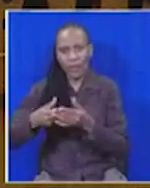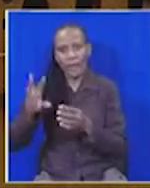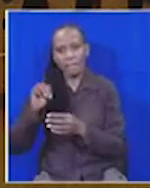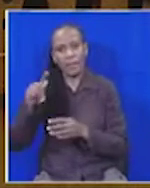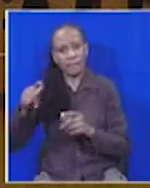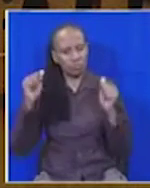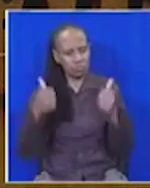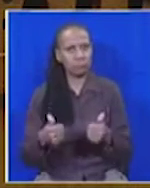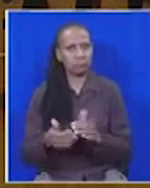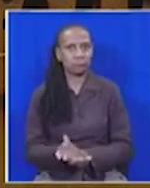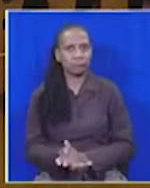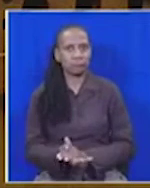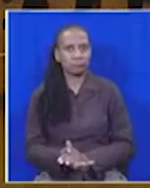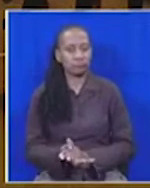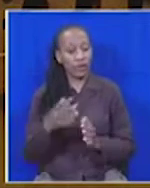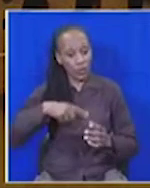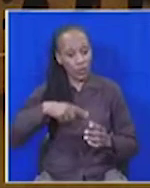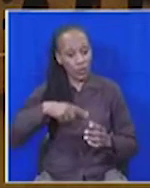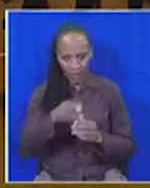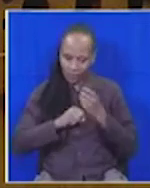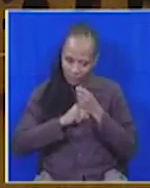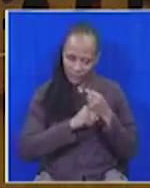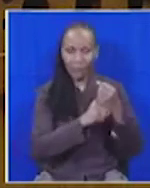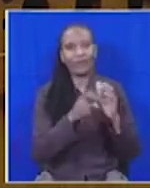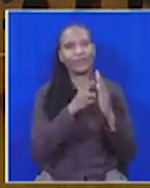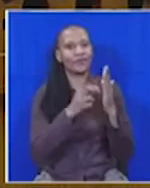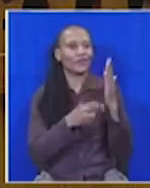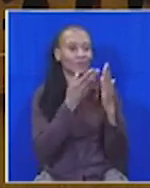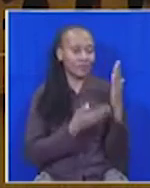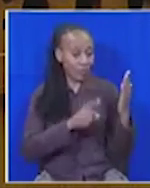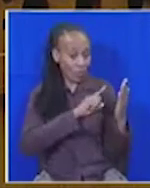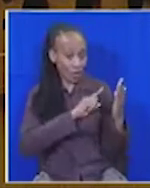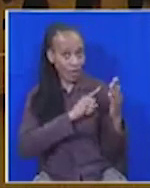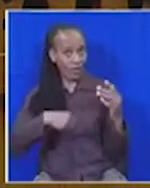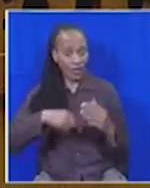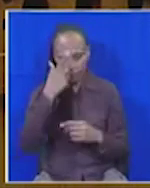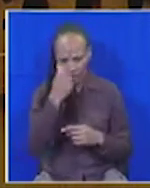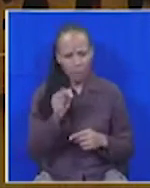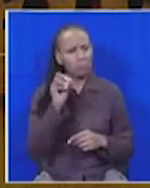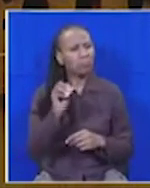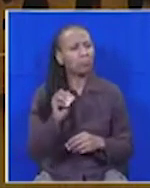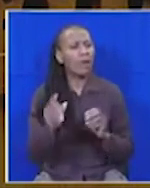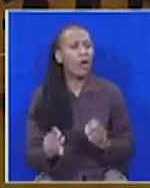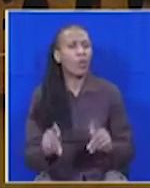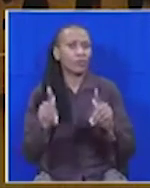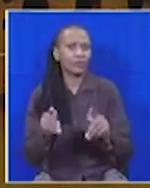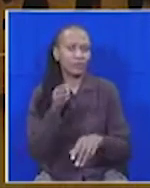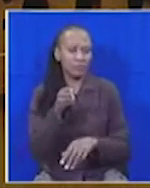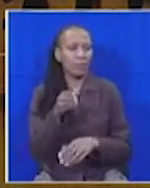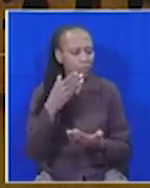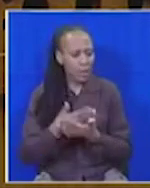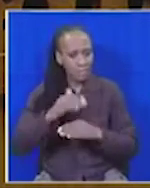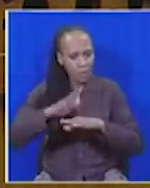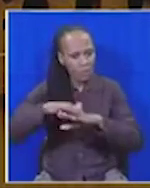Having said that, we will support the rules because we believe that there is an opportunity for us to have further discussions.